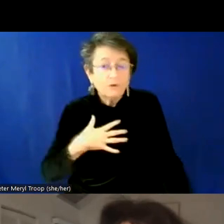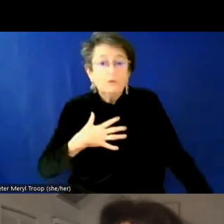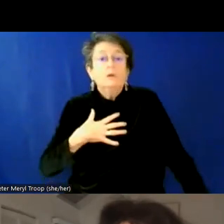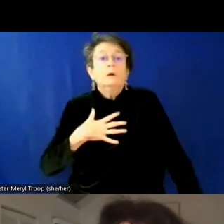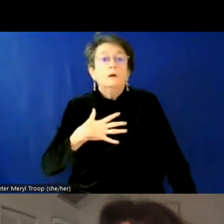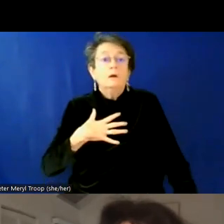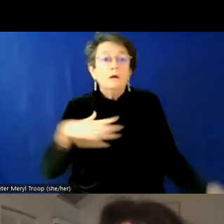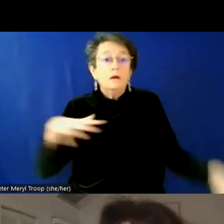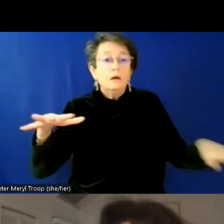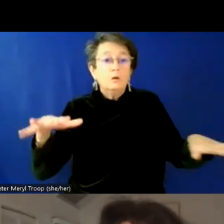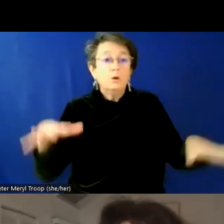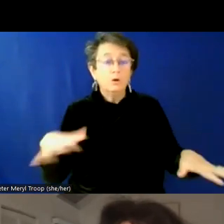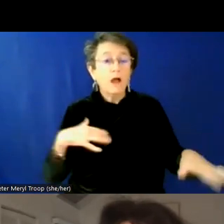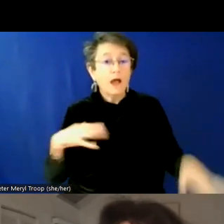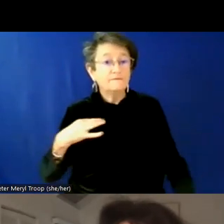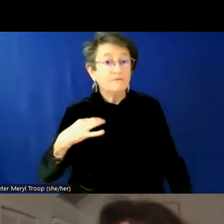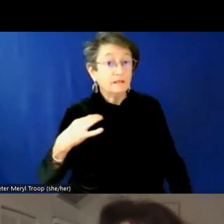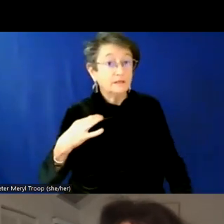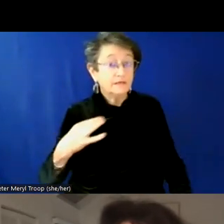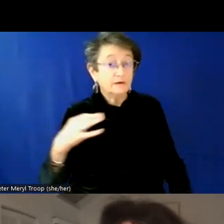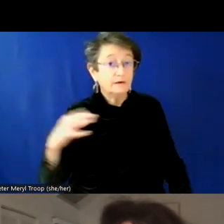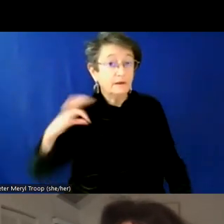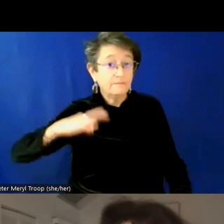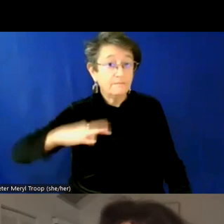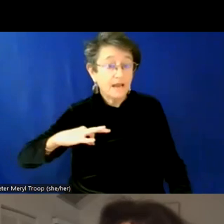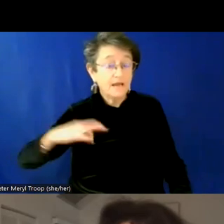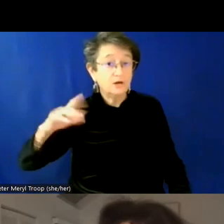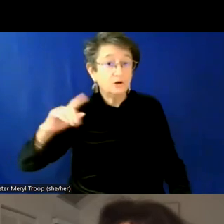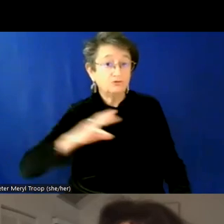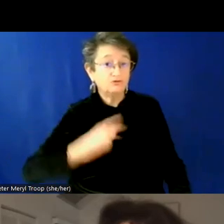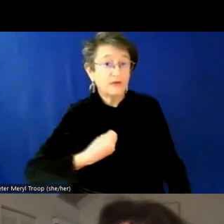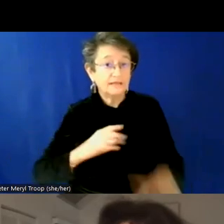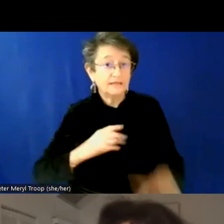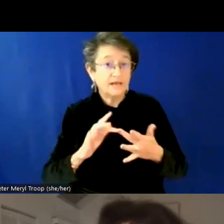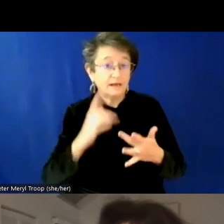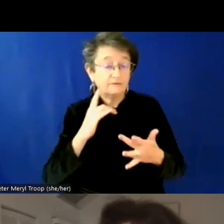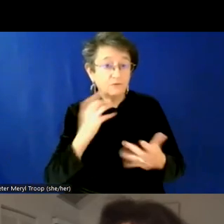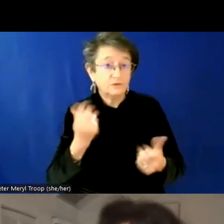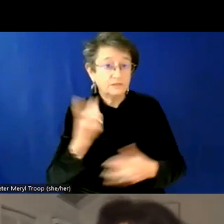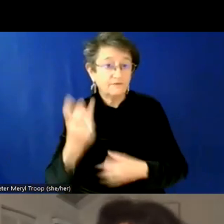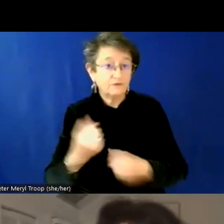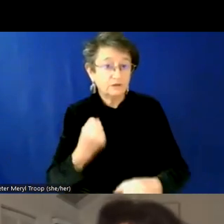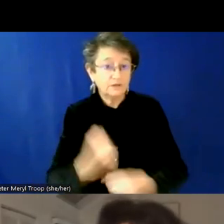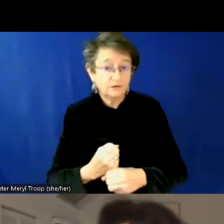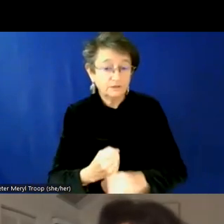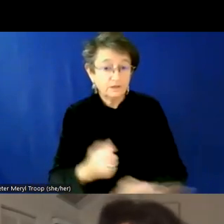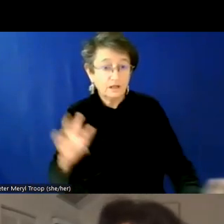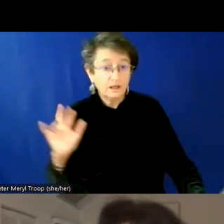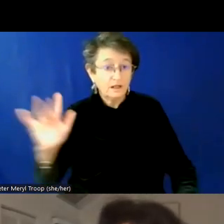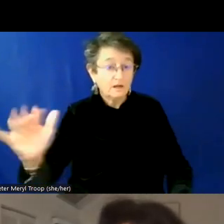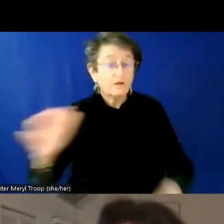volunteered with Maine TransNet over a number of years and ended up eventually on the board.